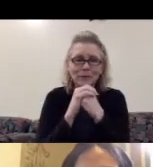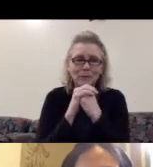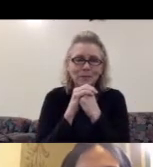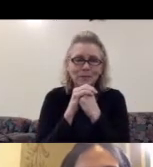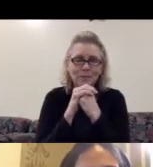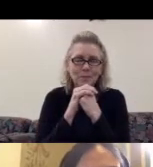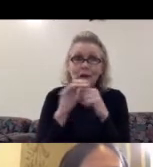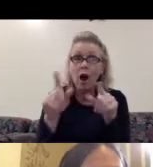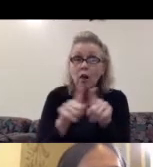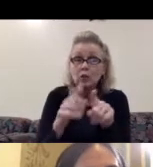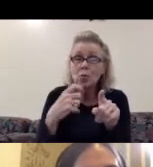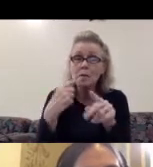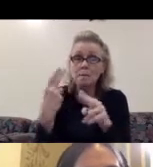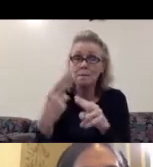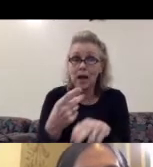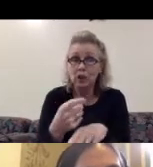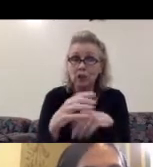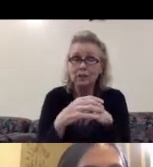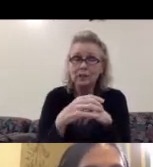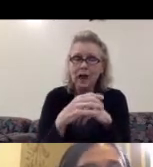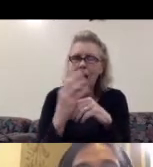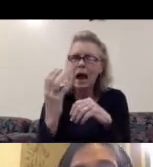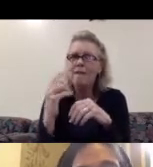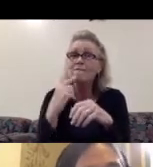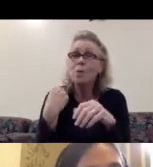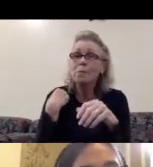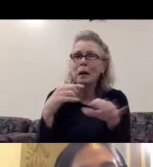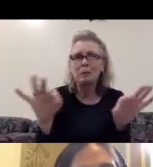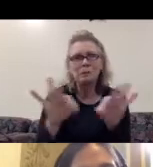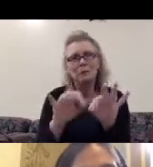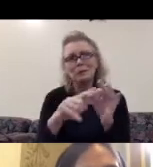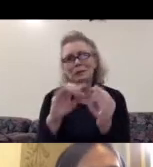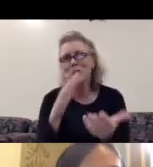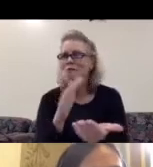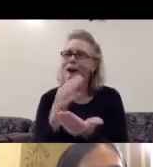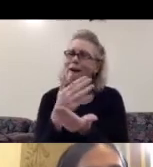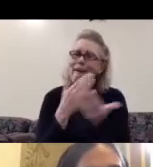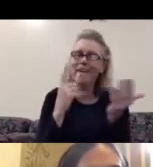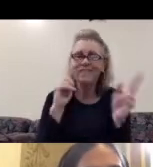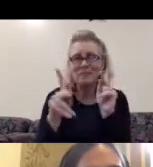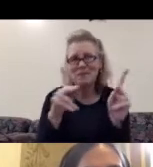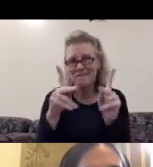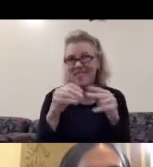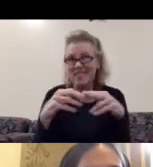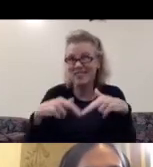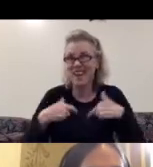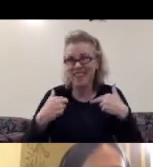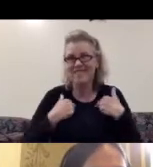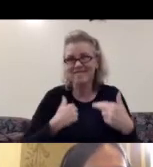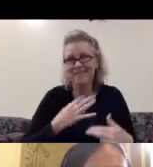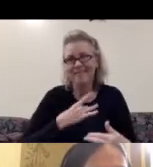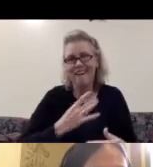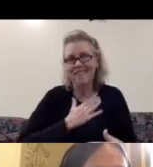Also, I want to mention that for me, it's important to cook for people in residency. So, um, I, um,